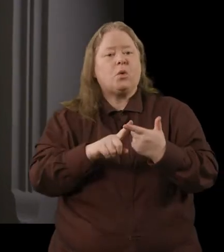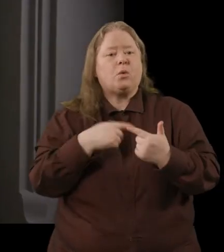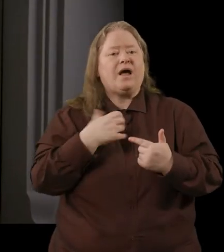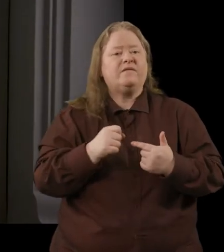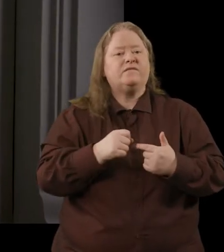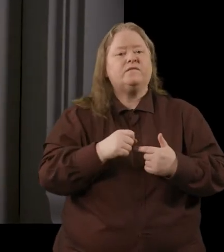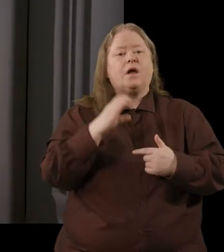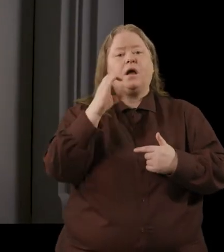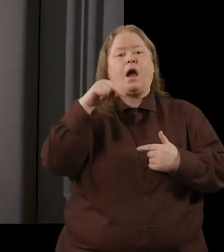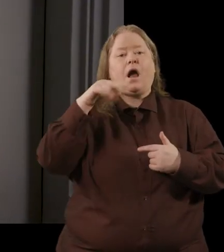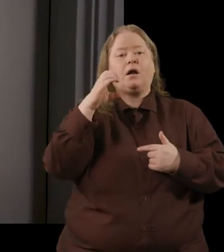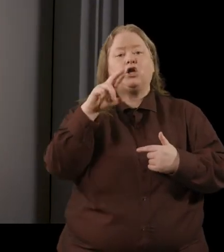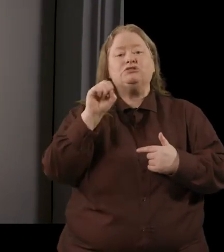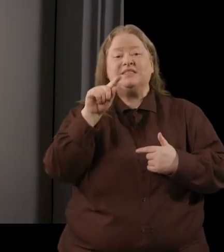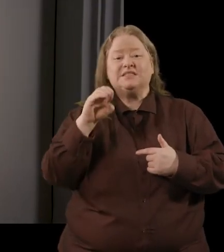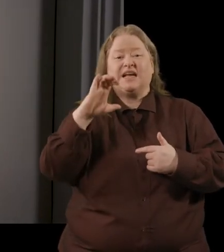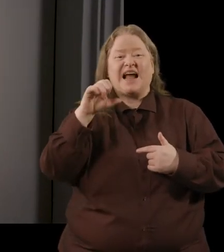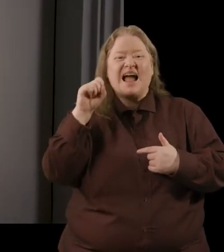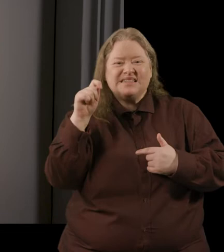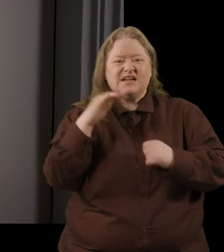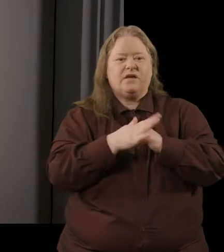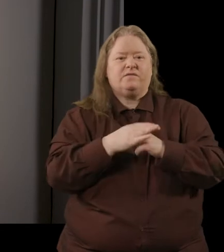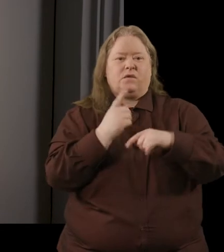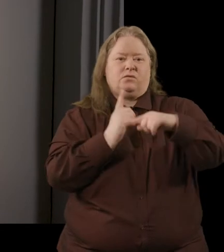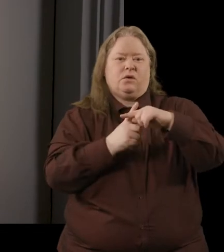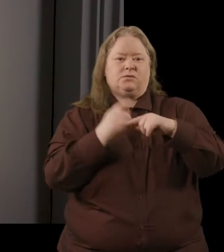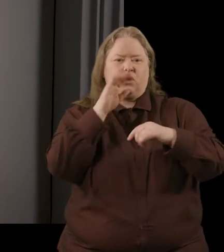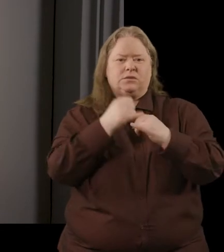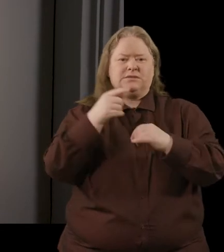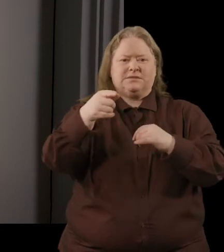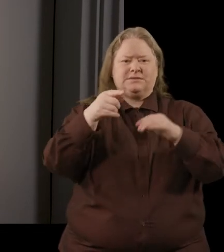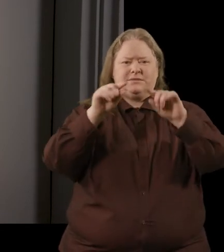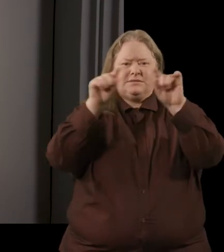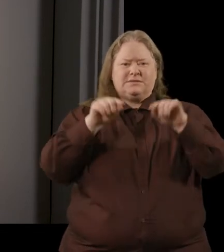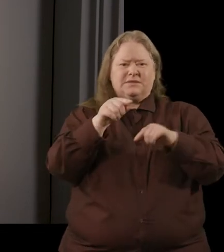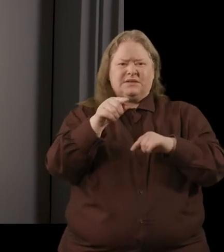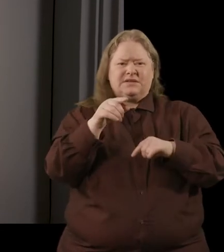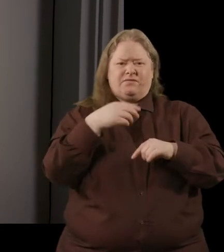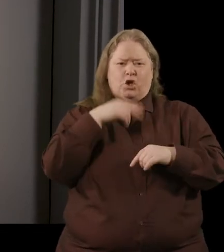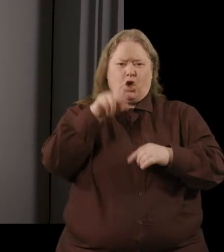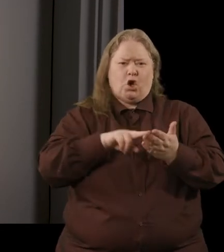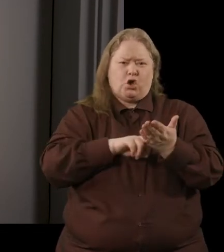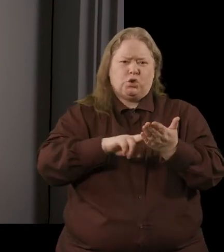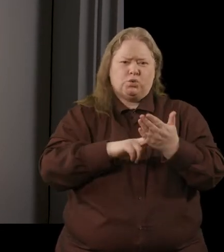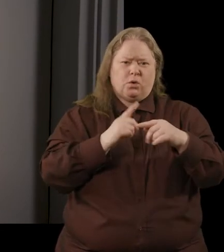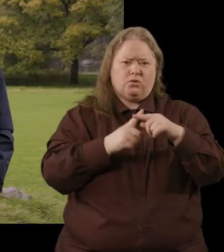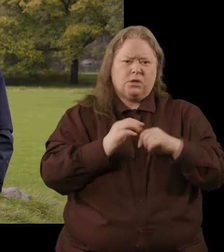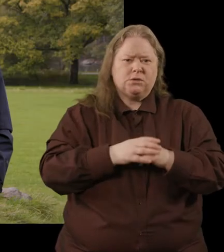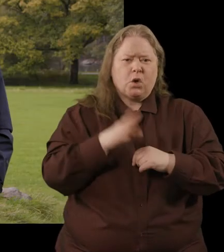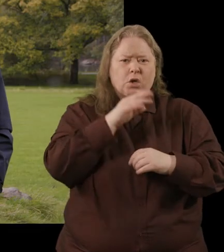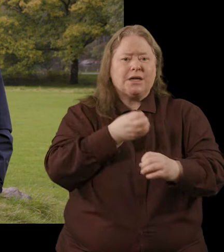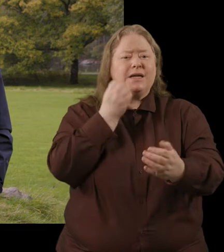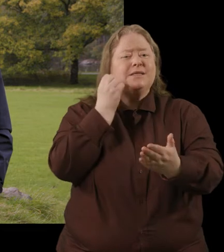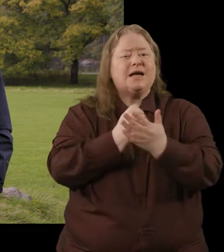concrete cast of a cross which stood on St. Kevin's Way. The cross on this cast is very unusual and